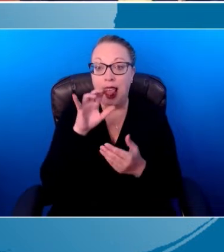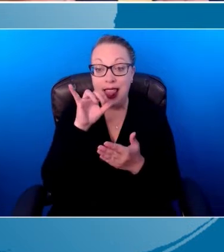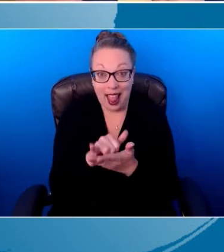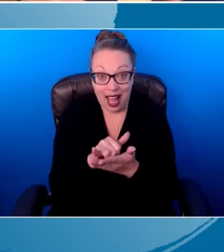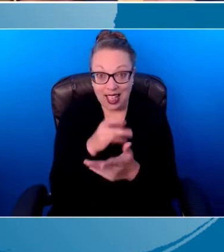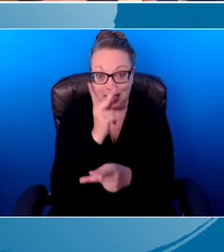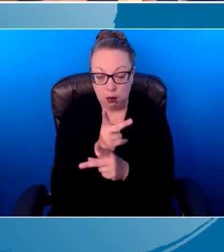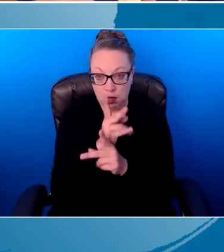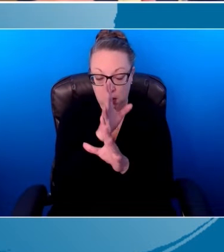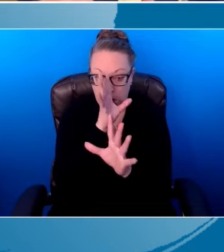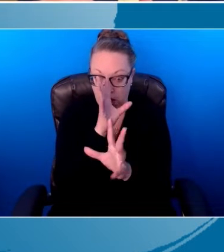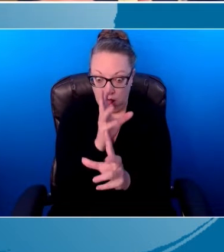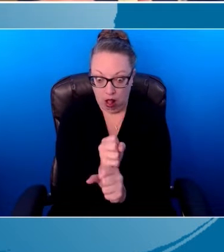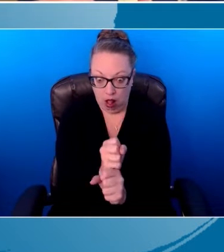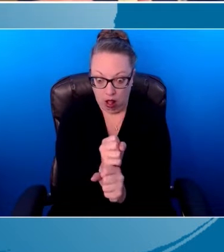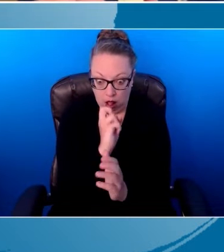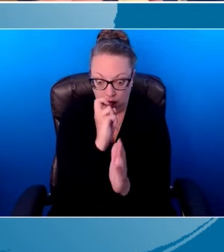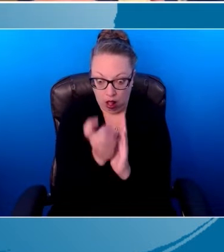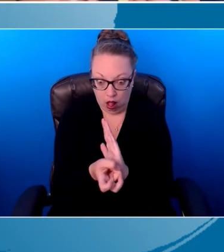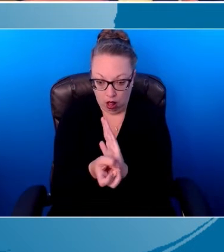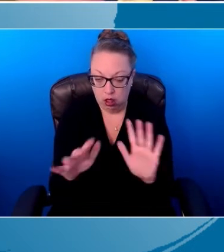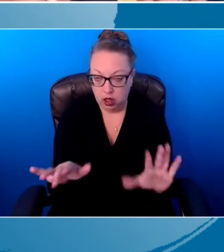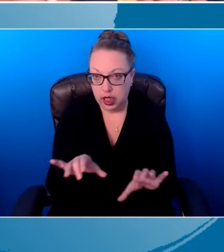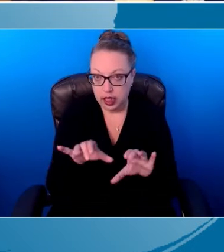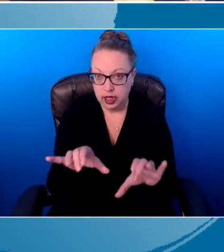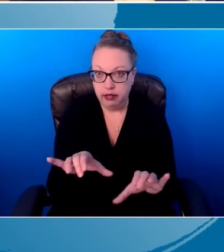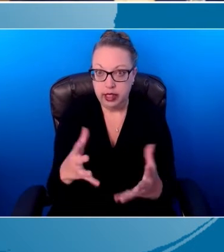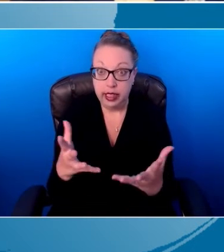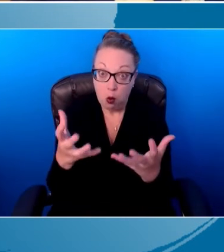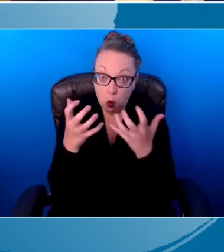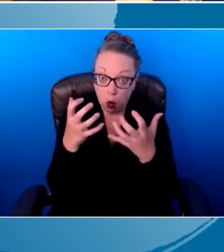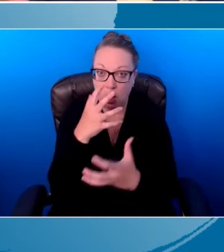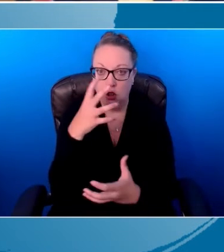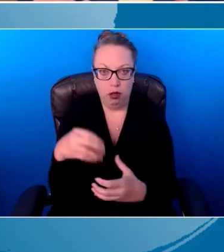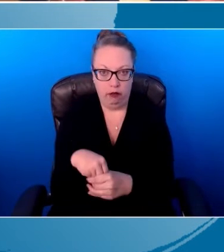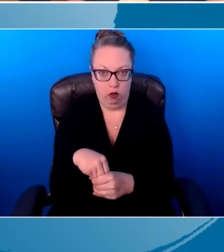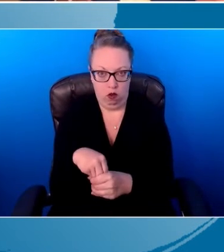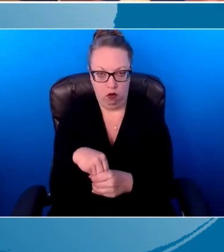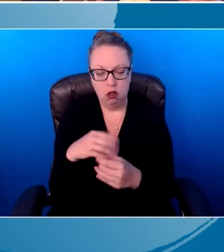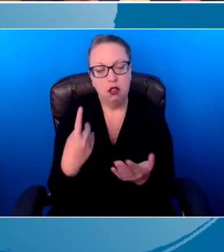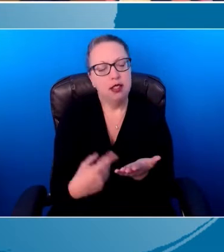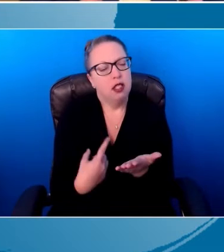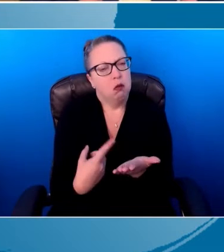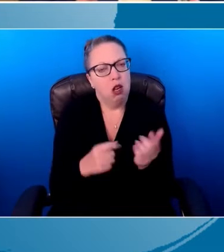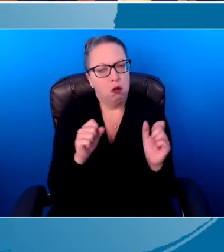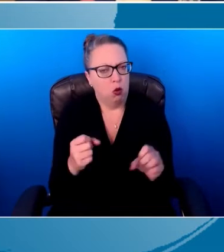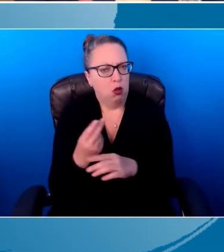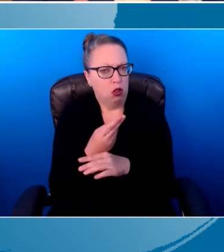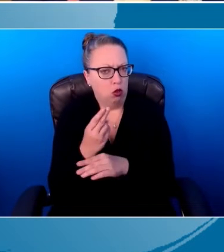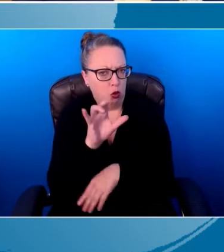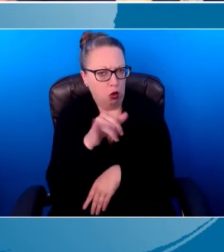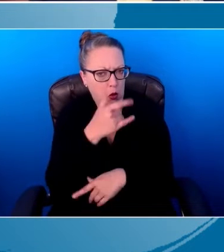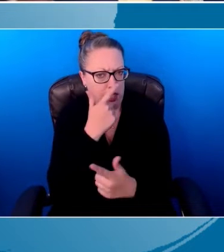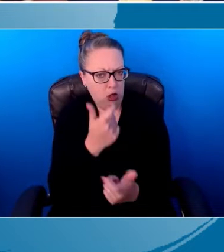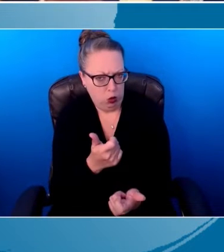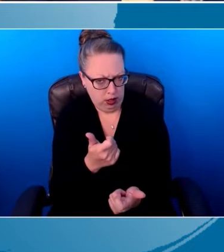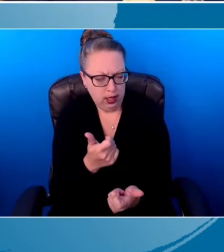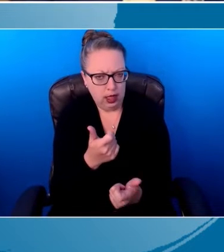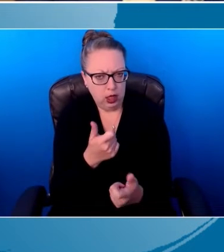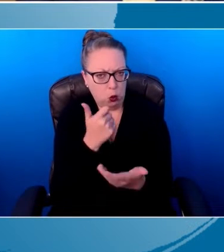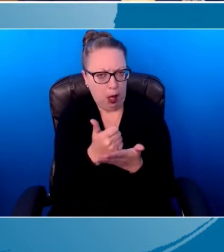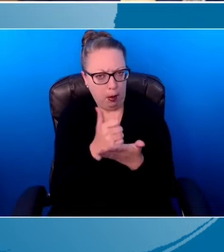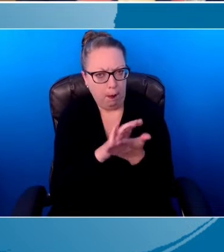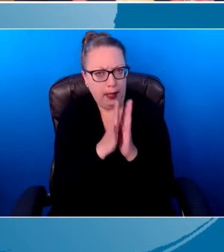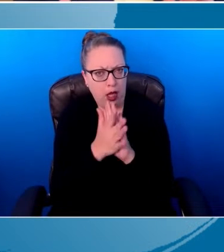engaged. That's going to get them and keep them engaged in activities that they want to participate in. And sometimes we can use those interests to get them involved in